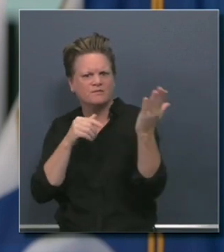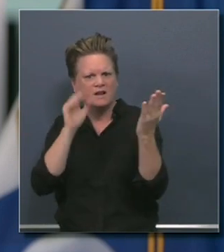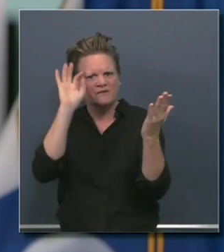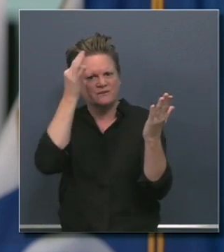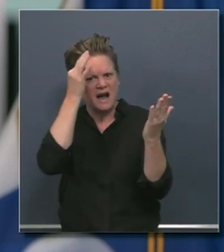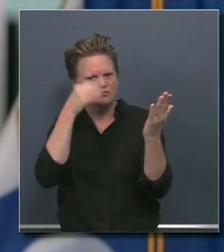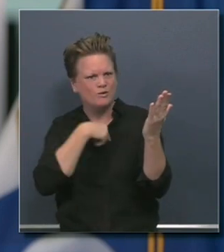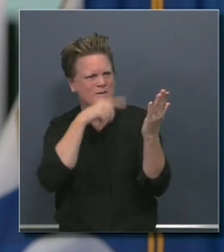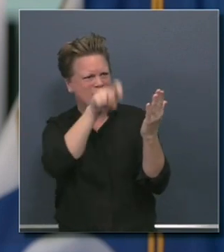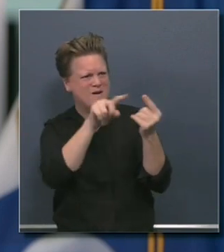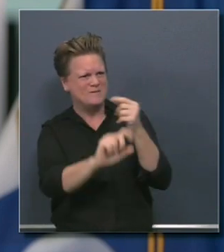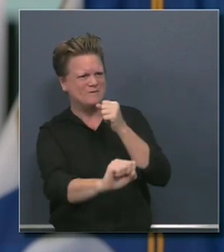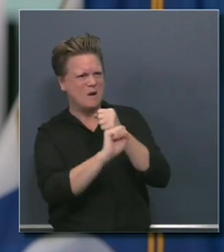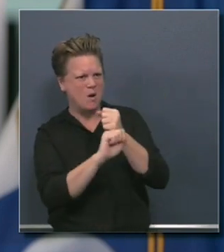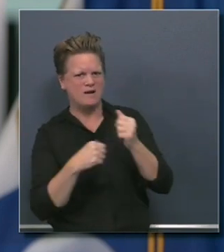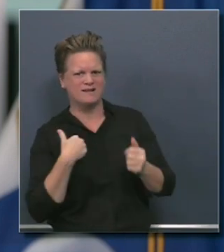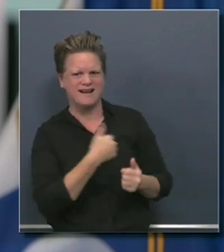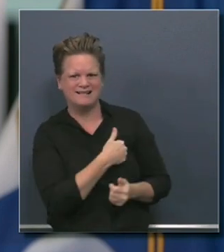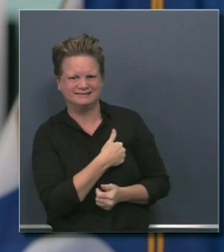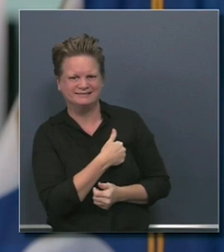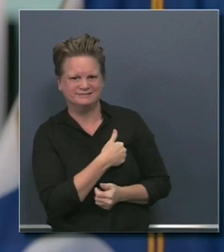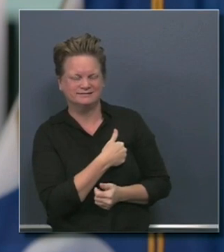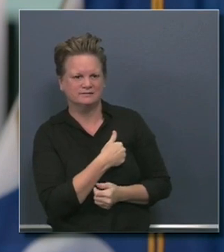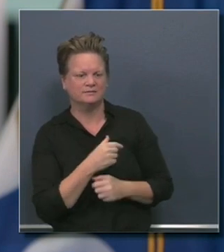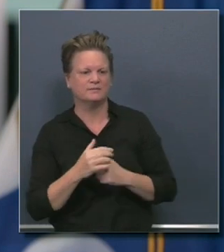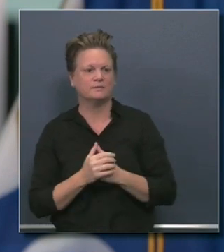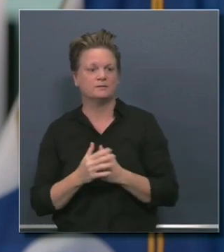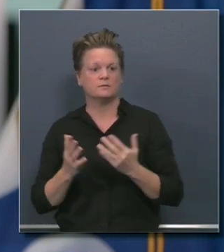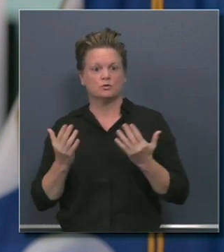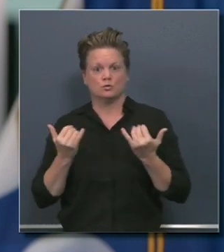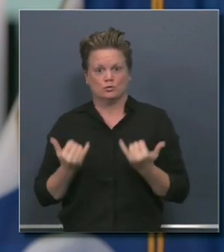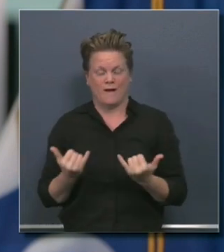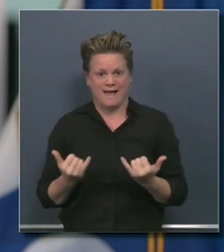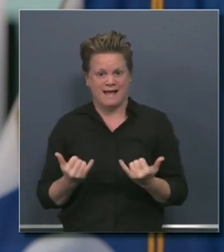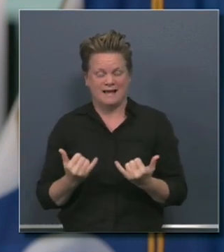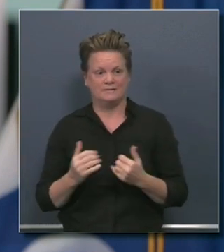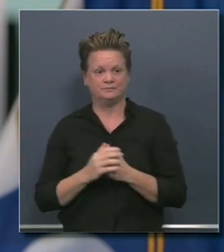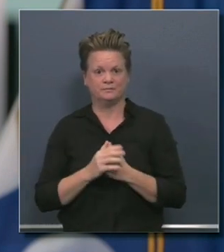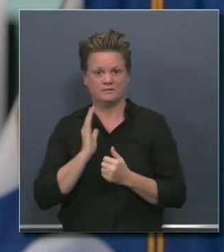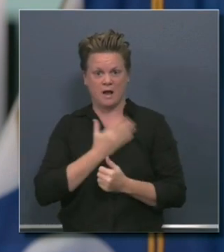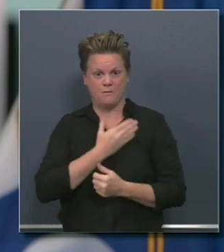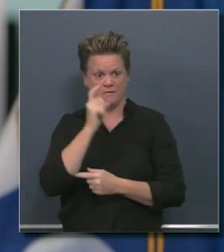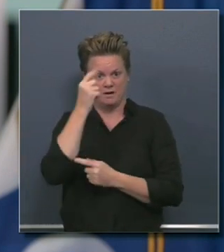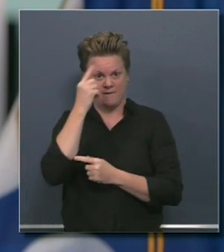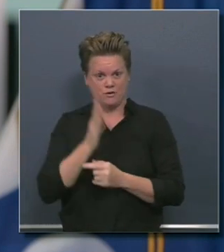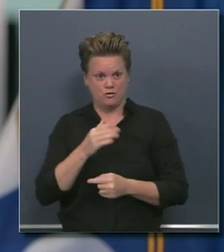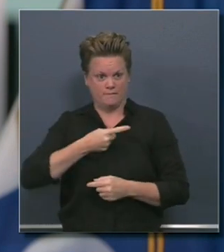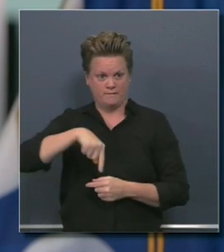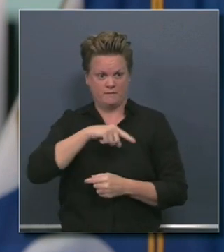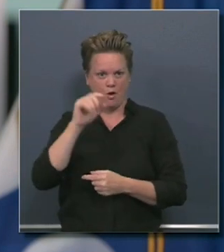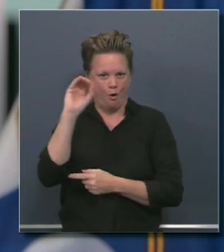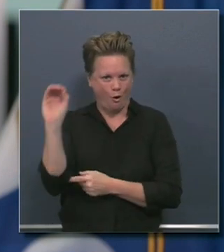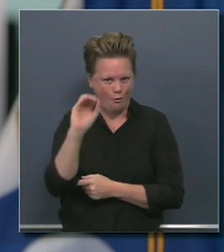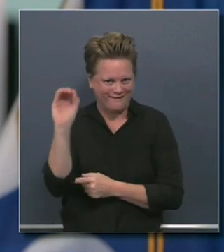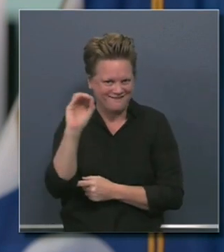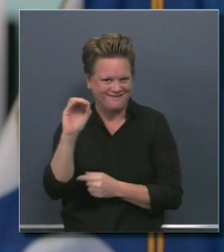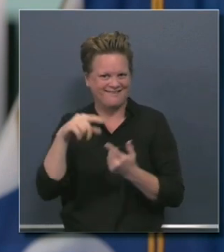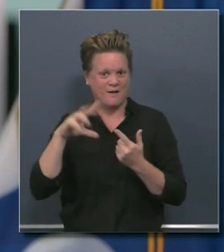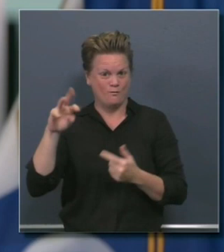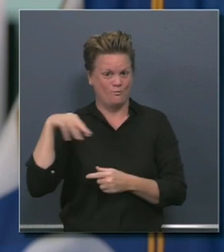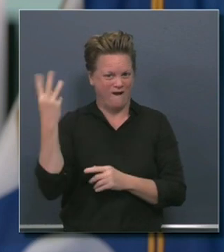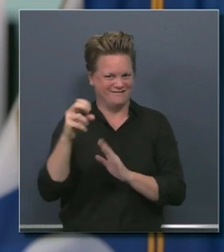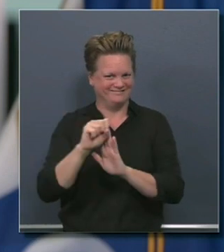And today, we are putting out jointly governors of Oregon, Washington, Nevada, and Colorado,